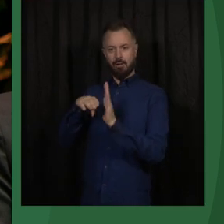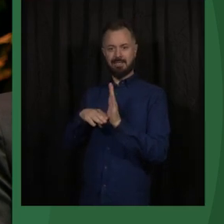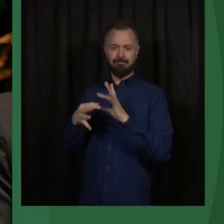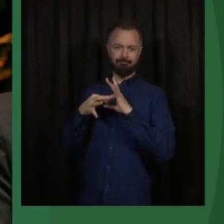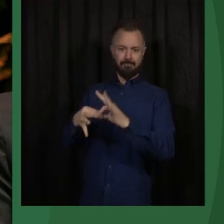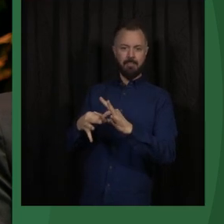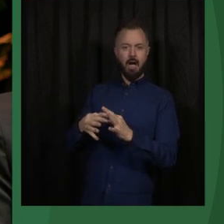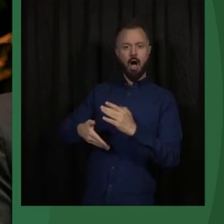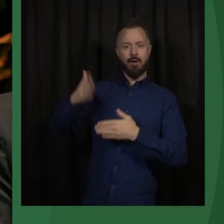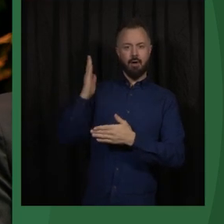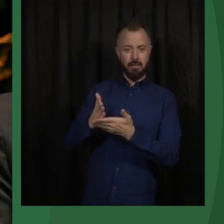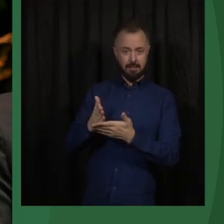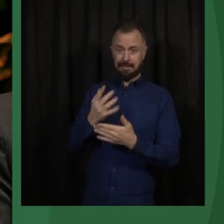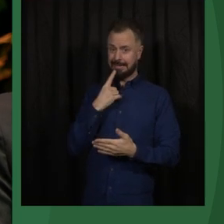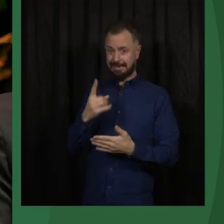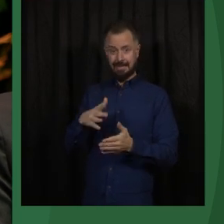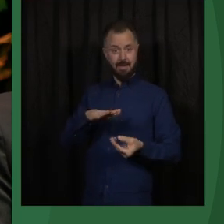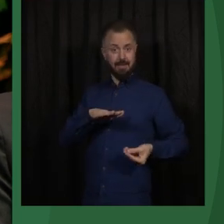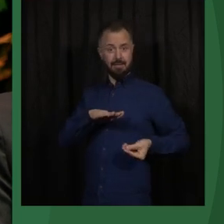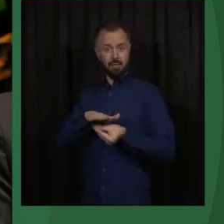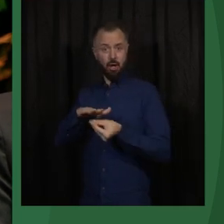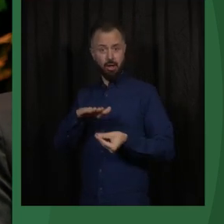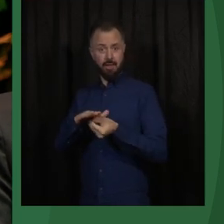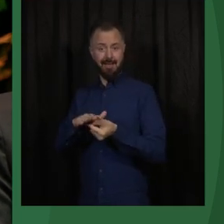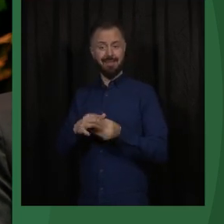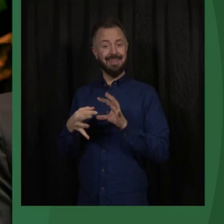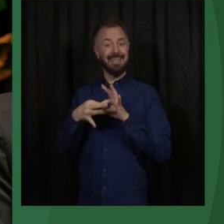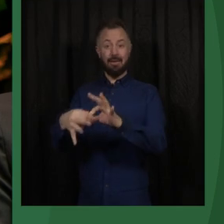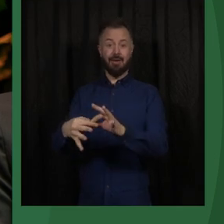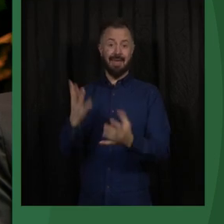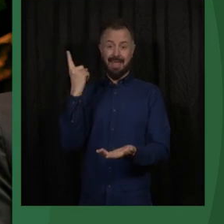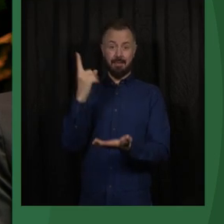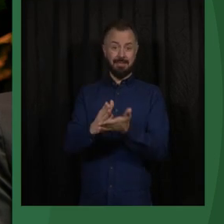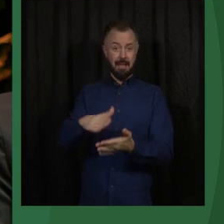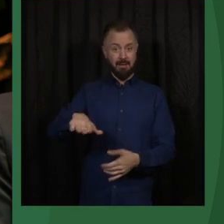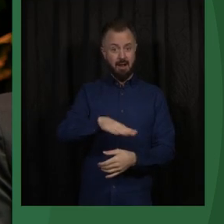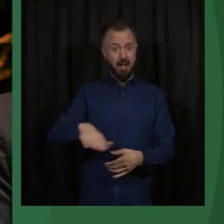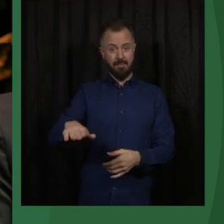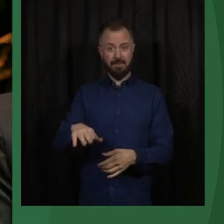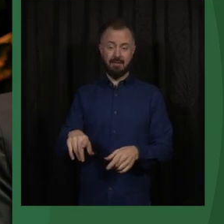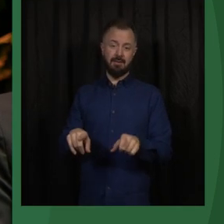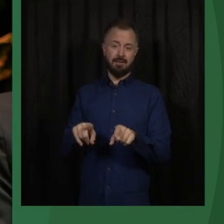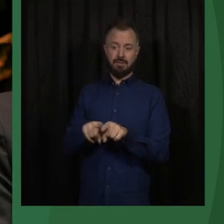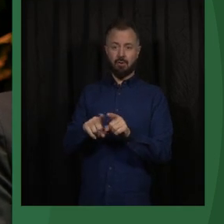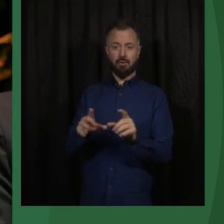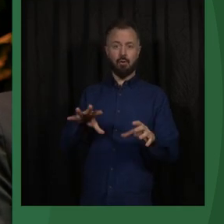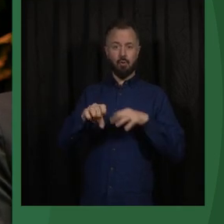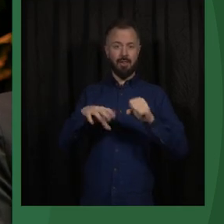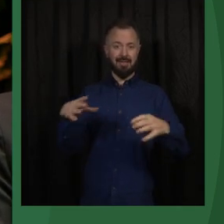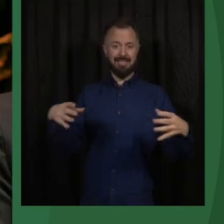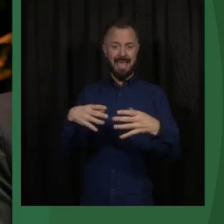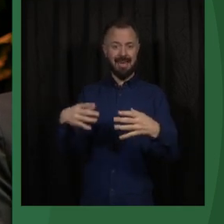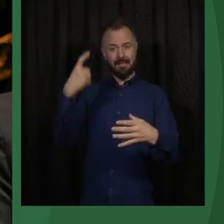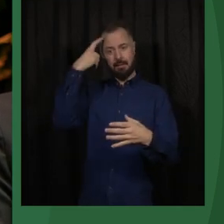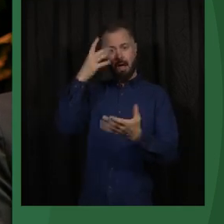to say that aid doesn't belong to a particular country. It's, again, this whole, you know, kind of colonization mindset to say that